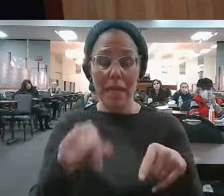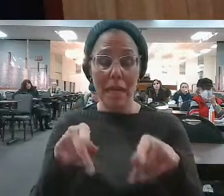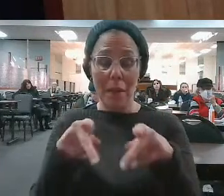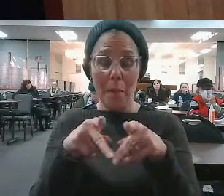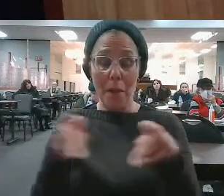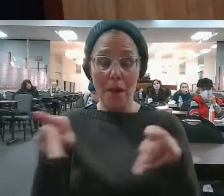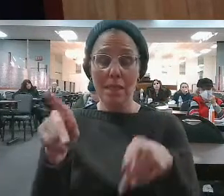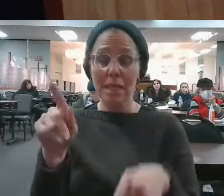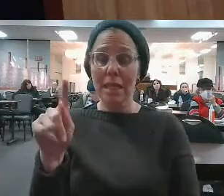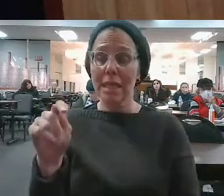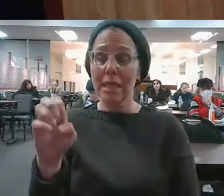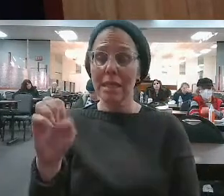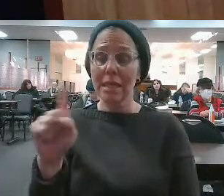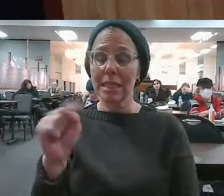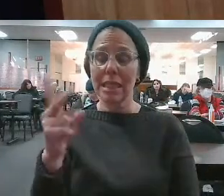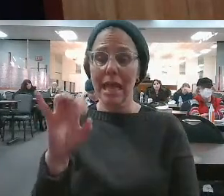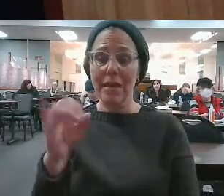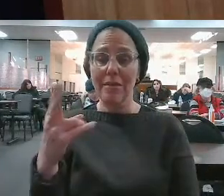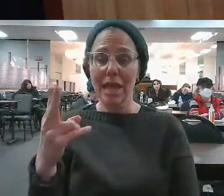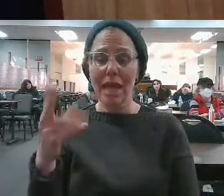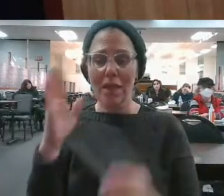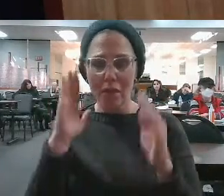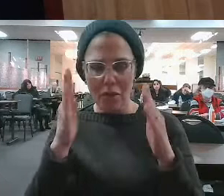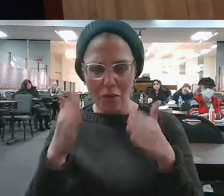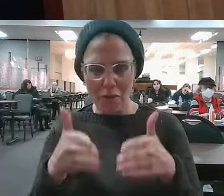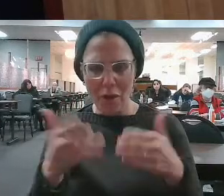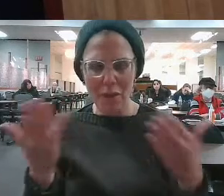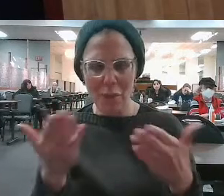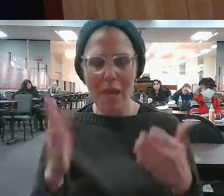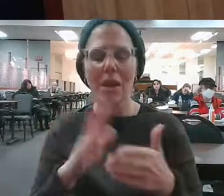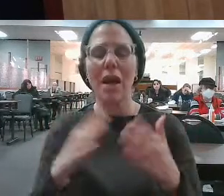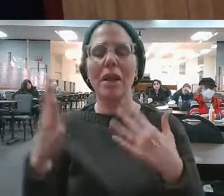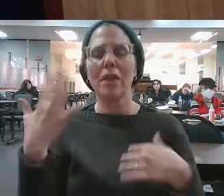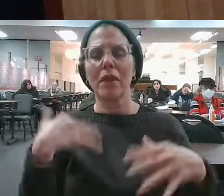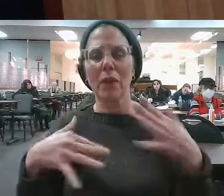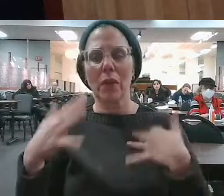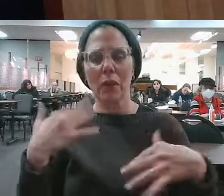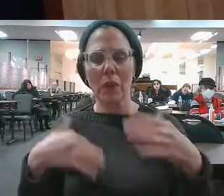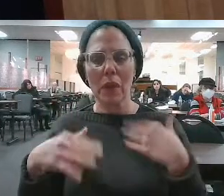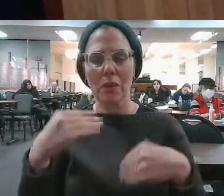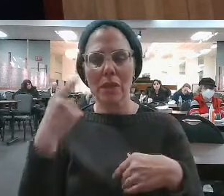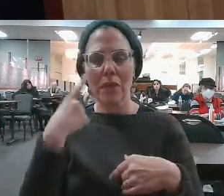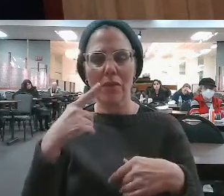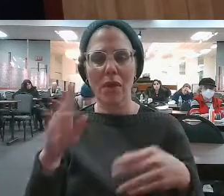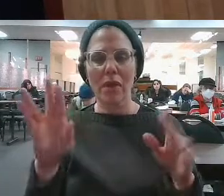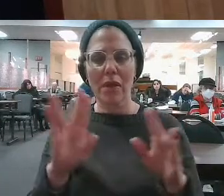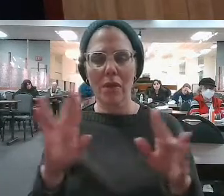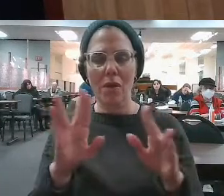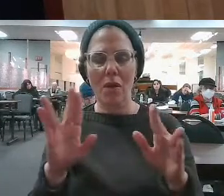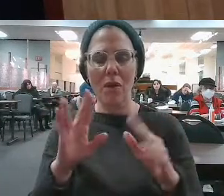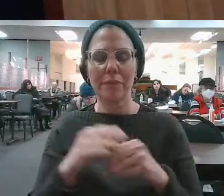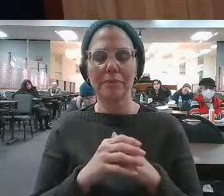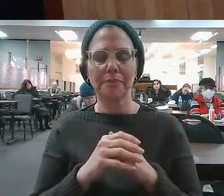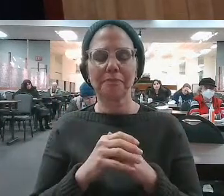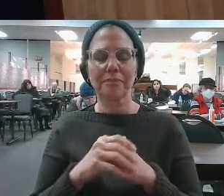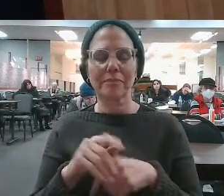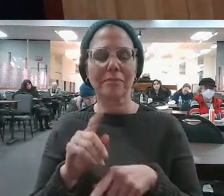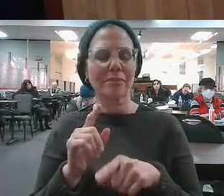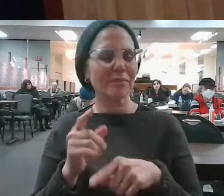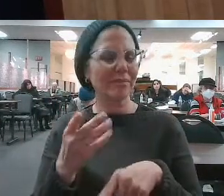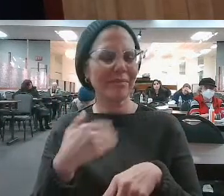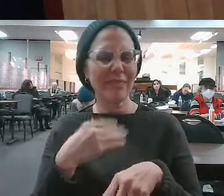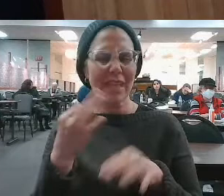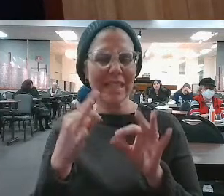Parshis Tetzaveh is much more focused on the Big Day Kahuna, Kohanic clothing, which then raises a simple question.